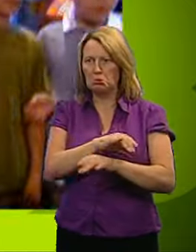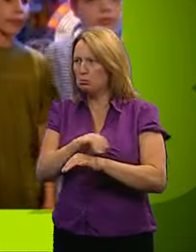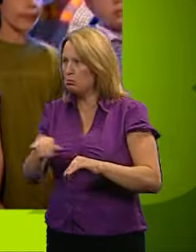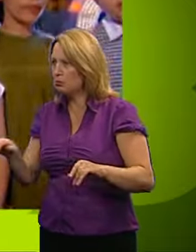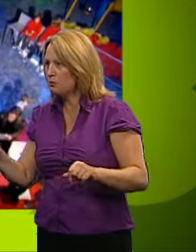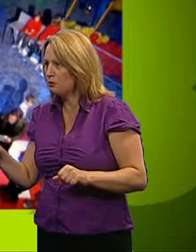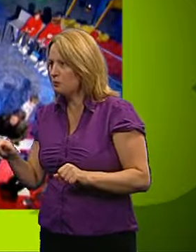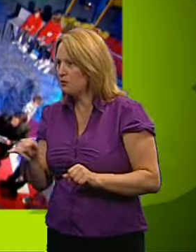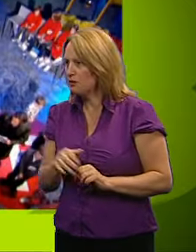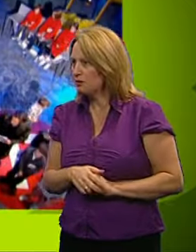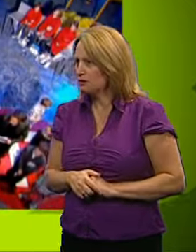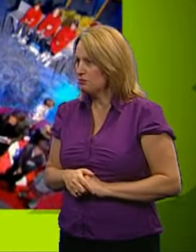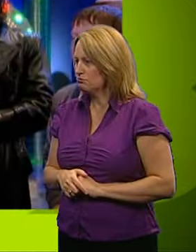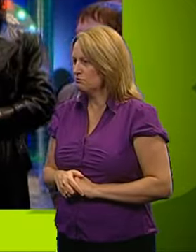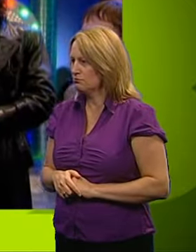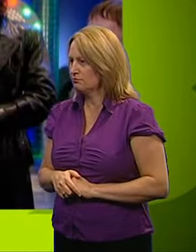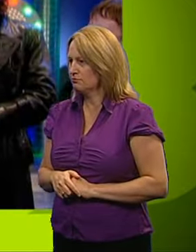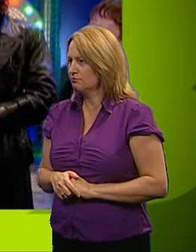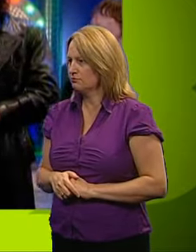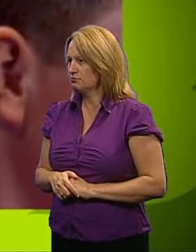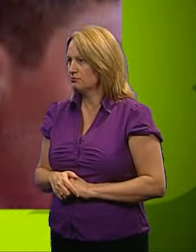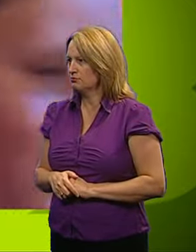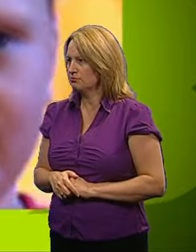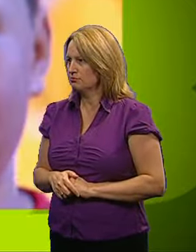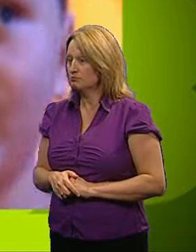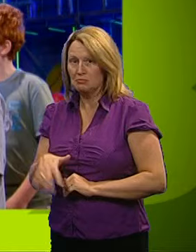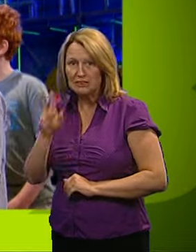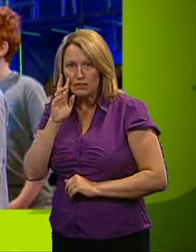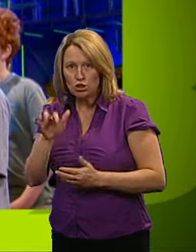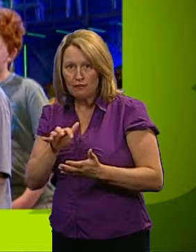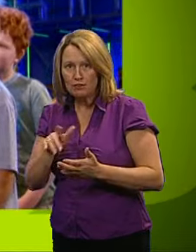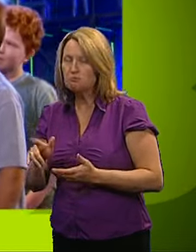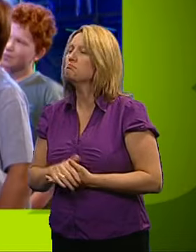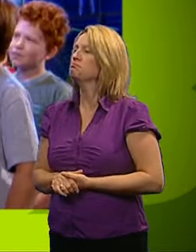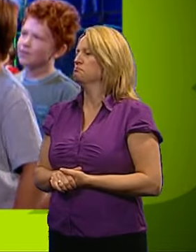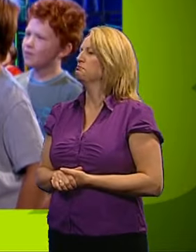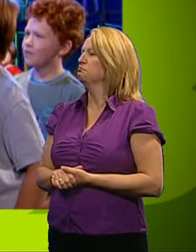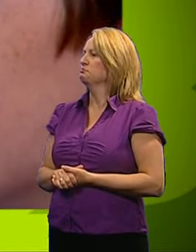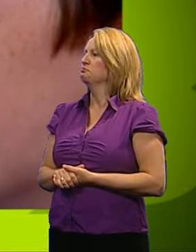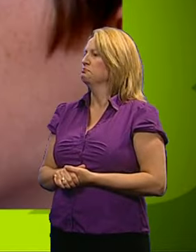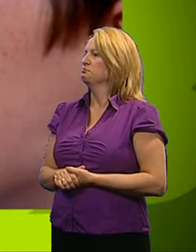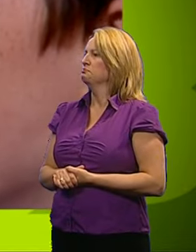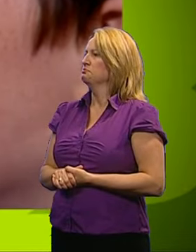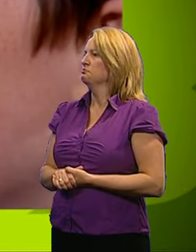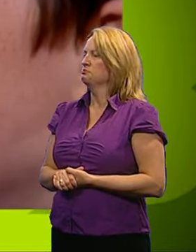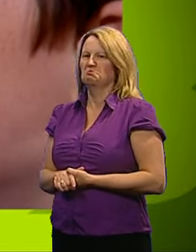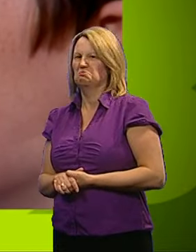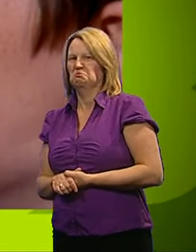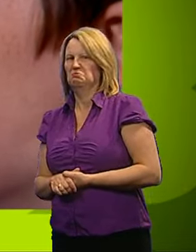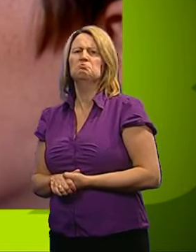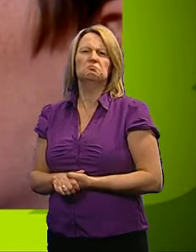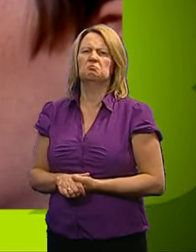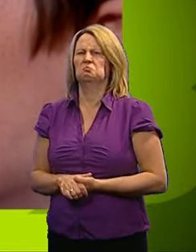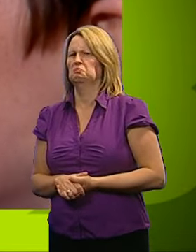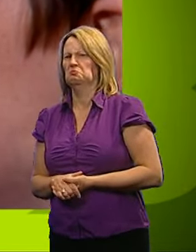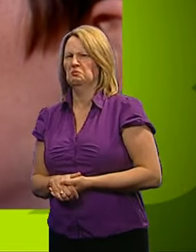OK, you all think that's true? No? Yep. You think not? No. I've seen a jellyfish, but I've never